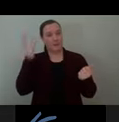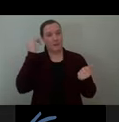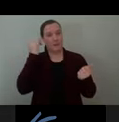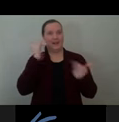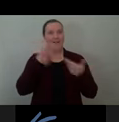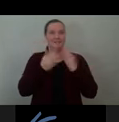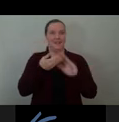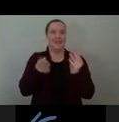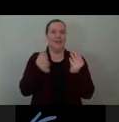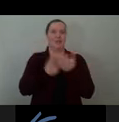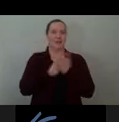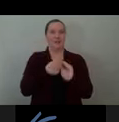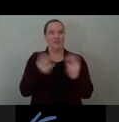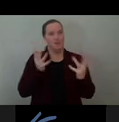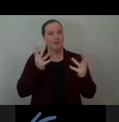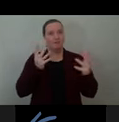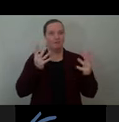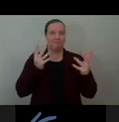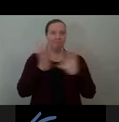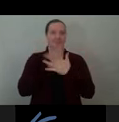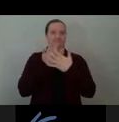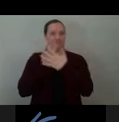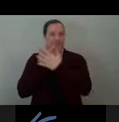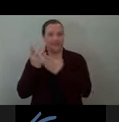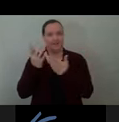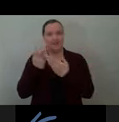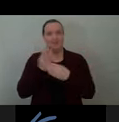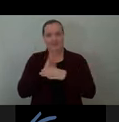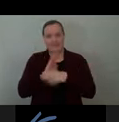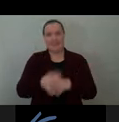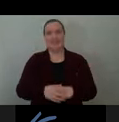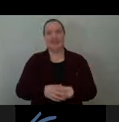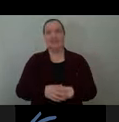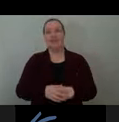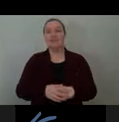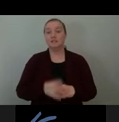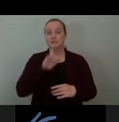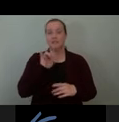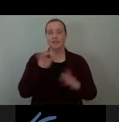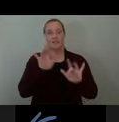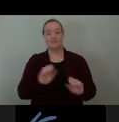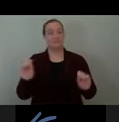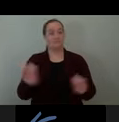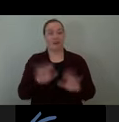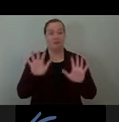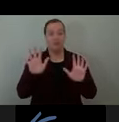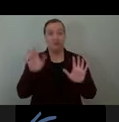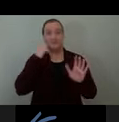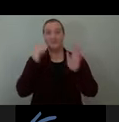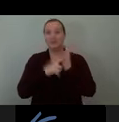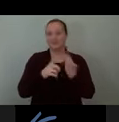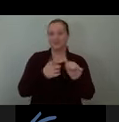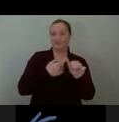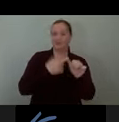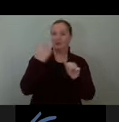And so it was quite magical to start seeing amidst what first appears as only grey infrastructure, some sign